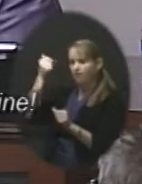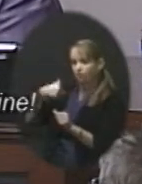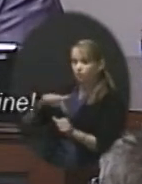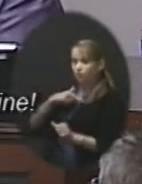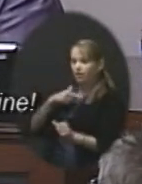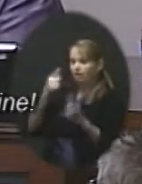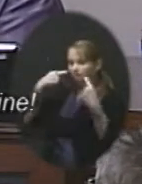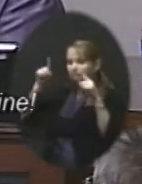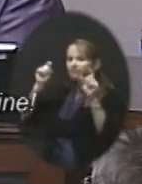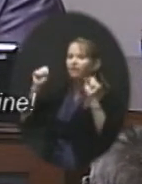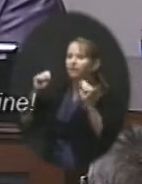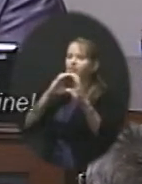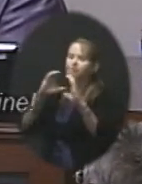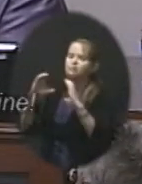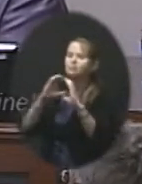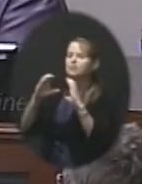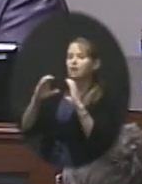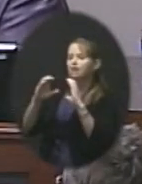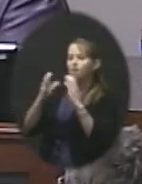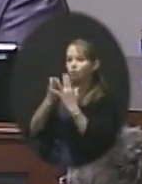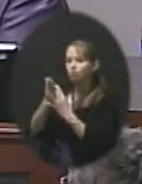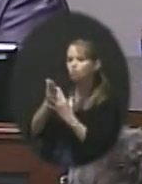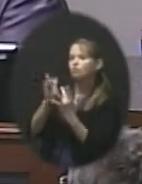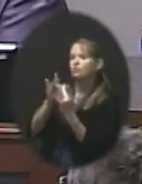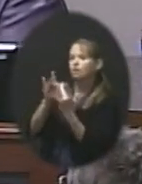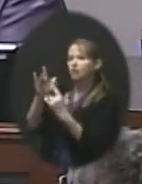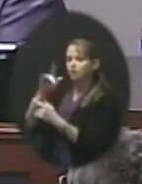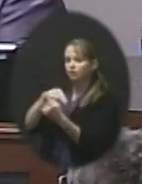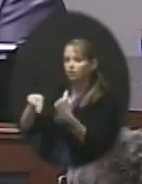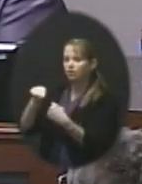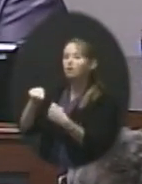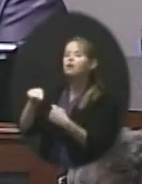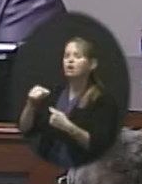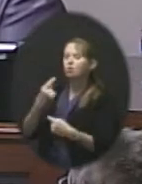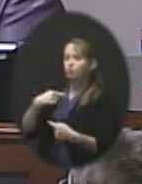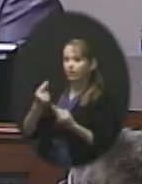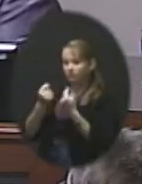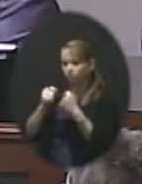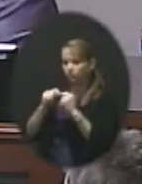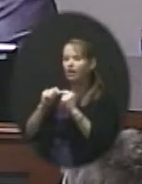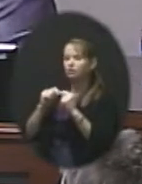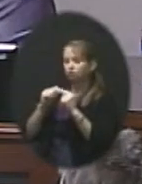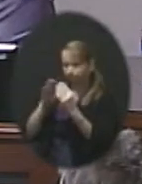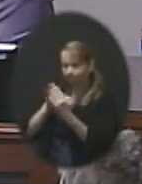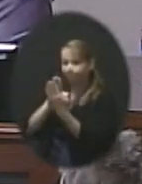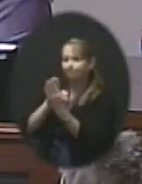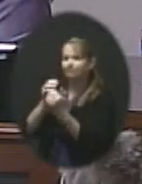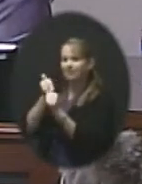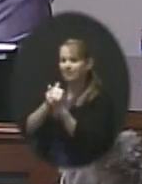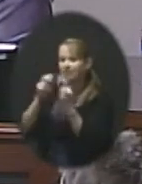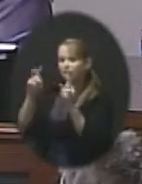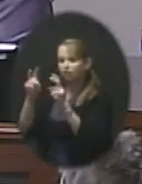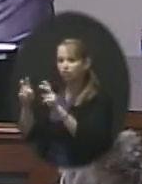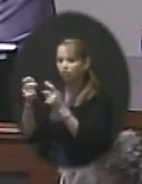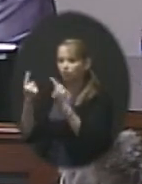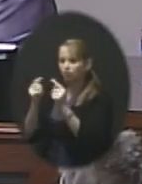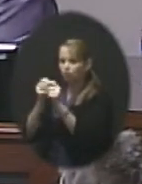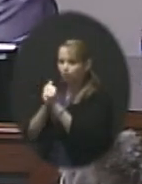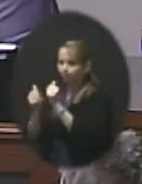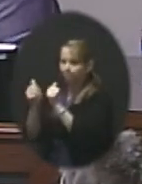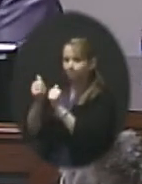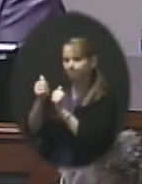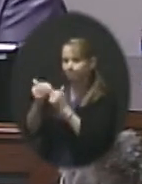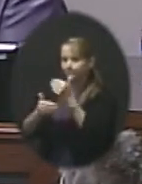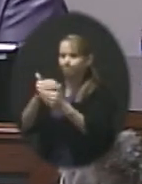effectively communicate in technology with each other, we have made the attempts to address the issues and get ahead of the game as much as possible.